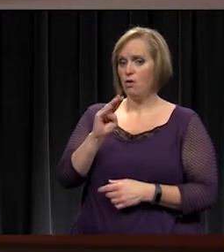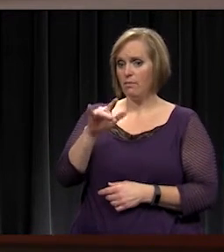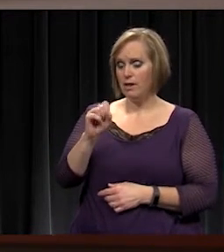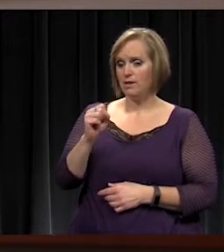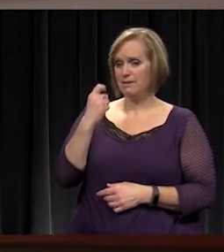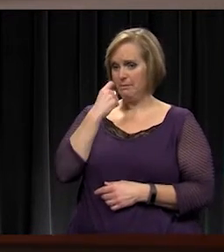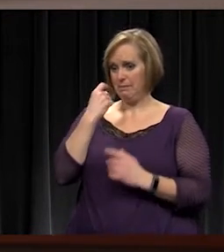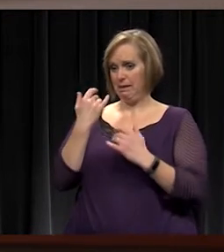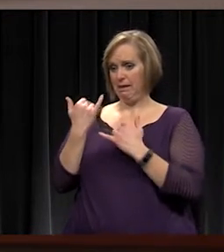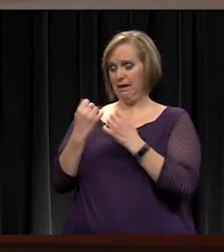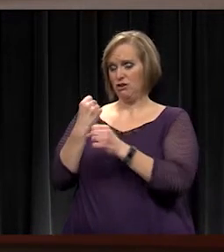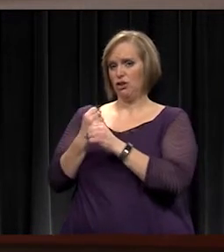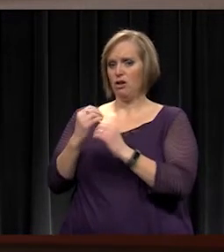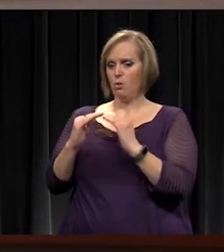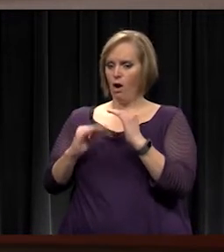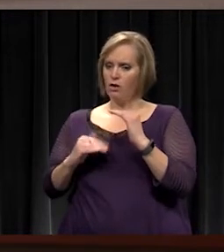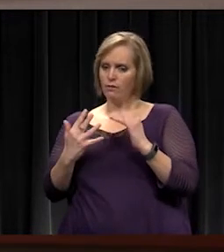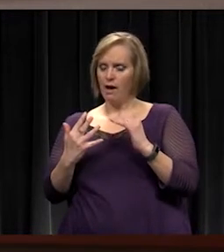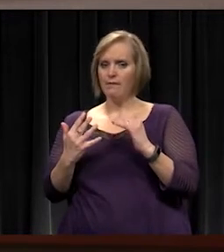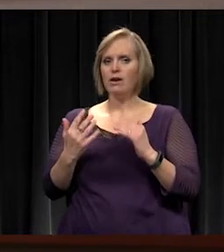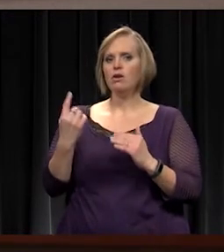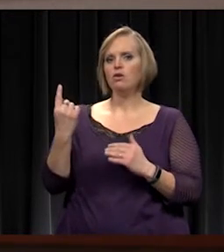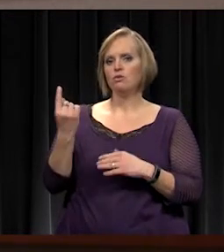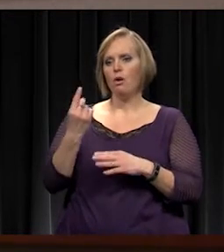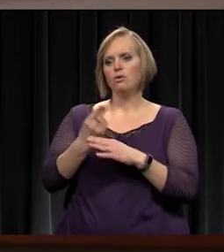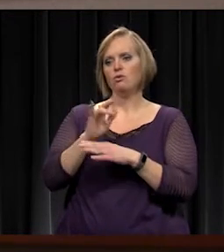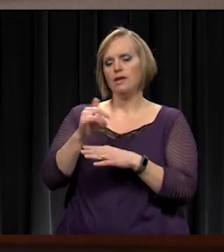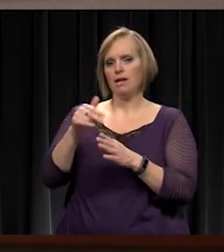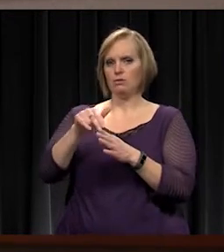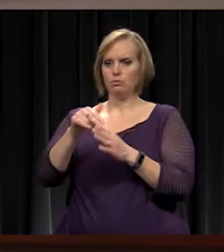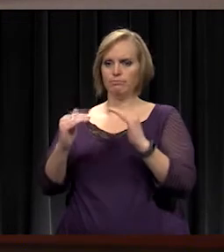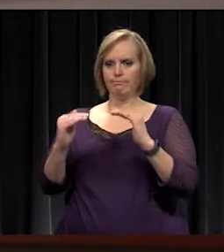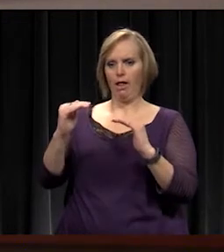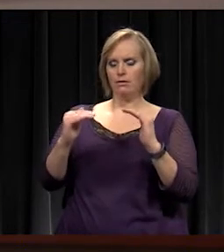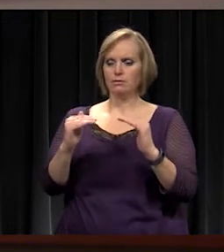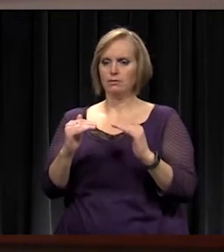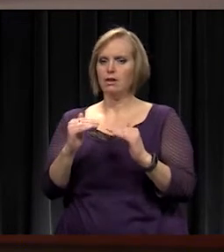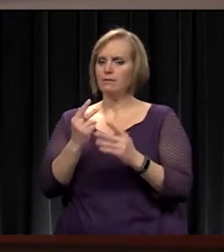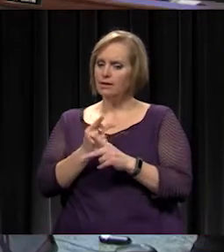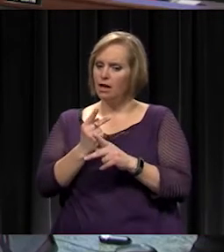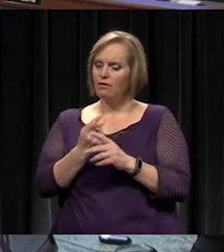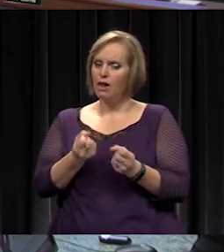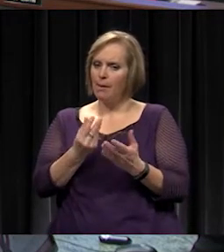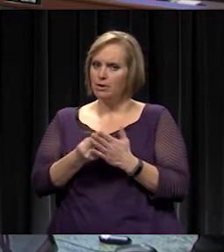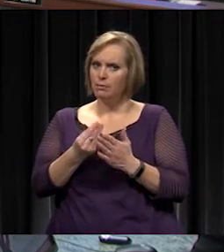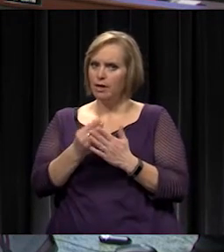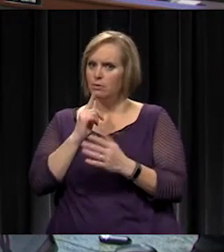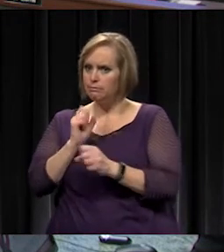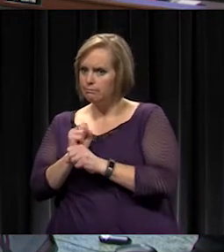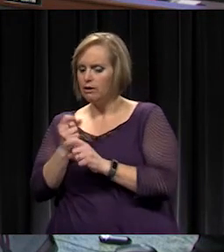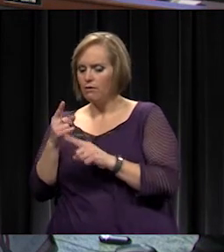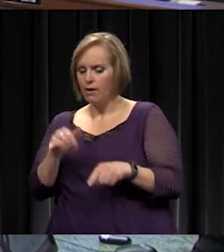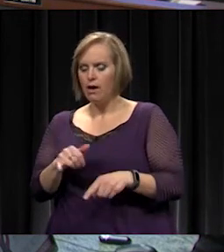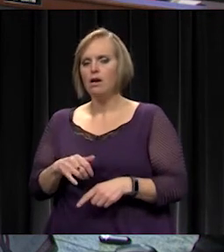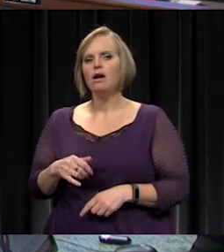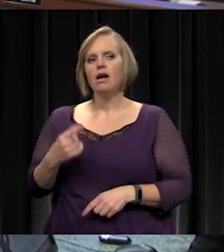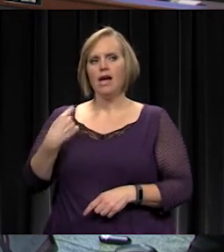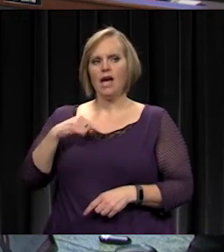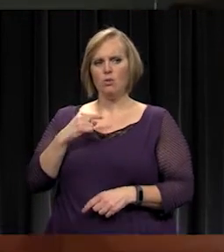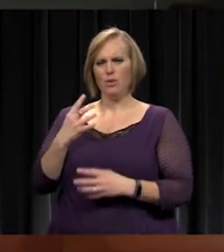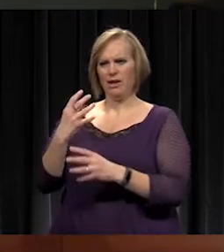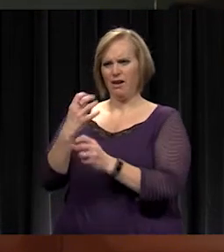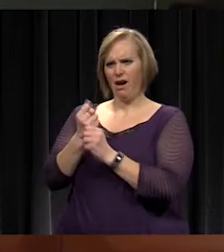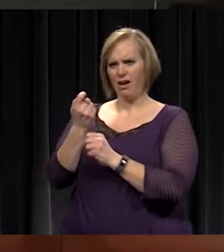So we've always used that as a balancing act. So we have to be careful how much we commit. And didn't we take a little bit of heat for not maxing it out